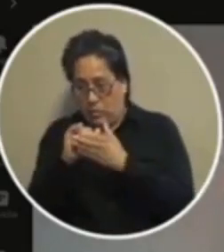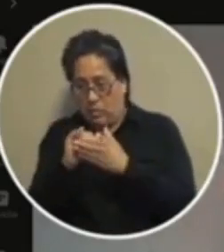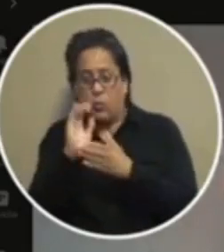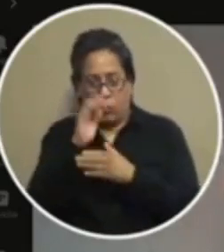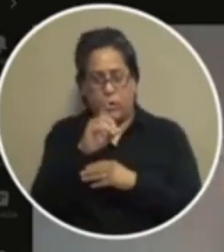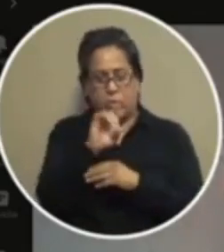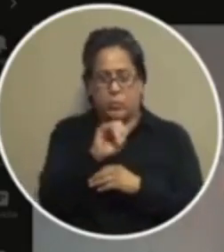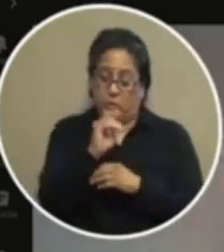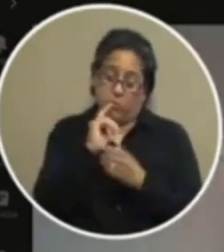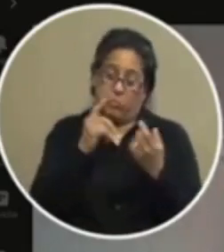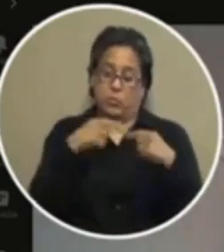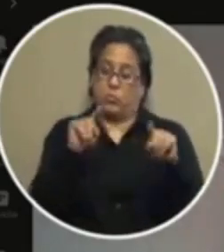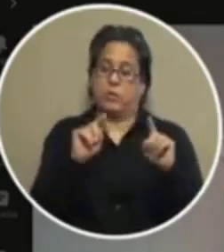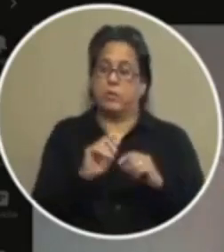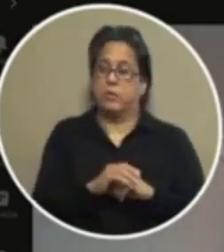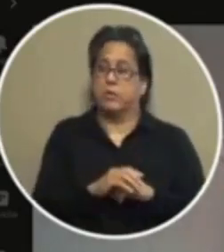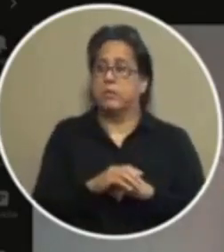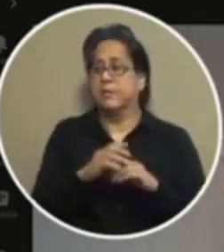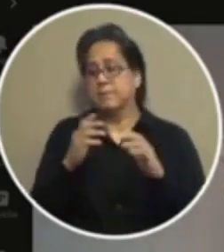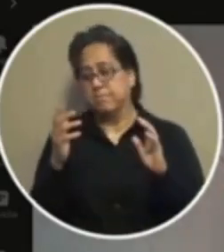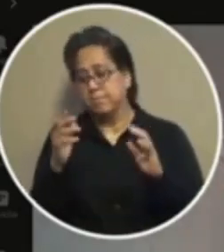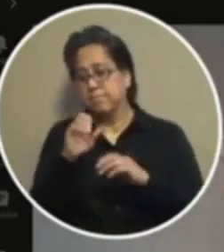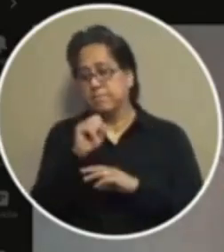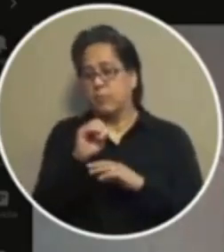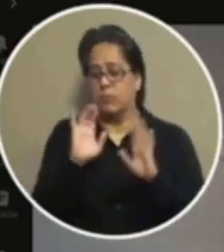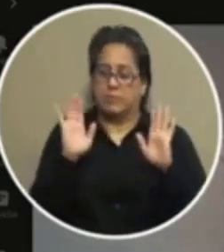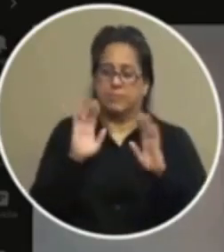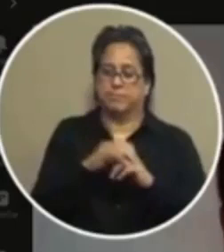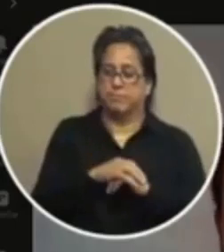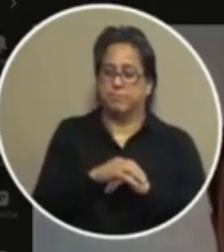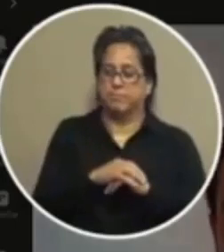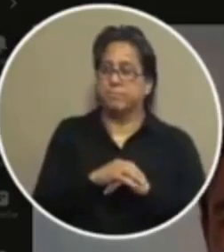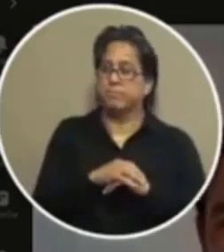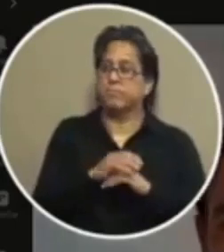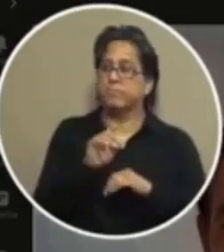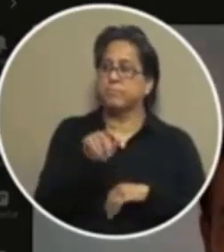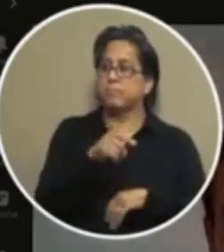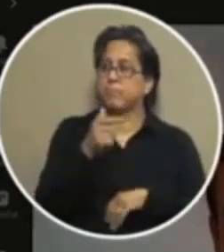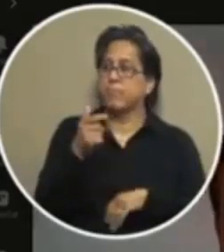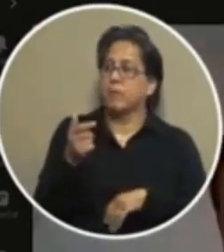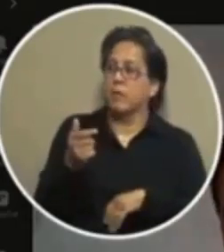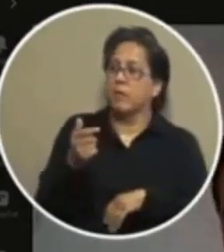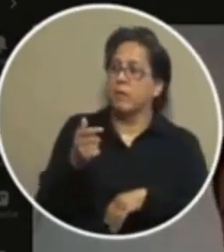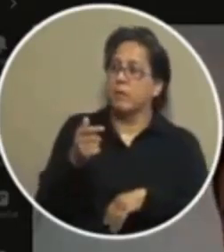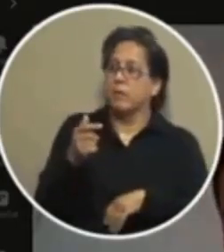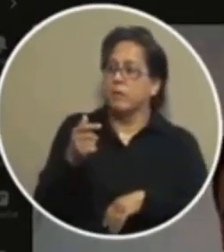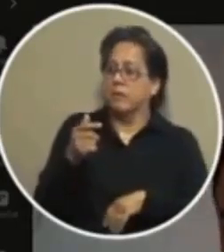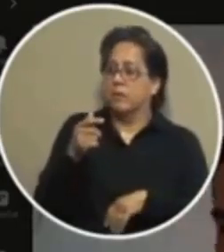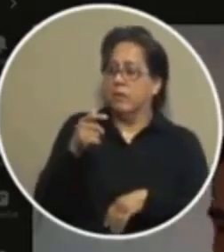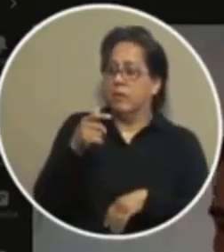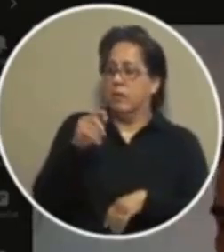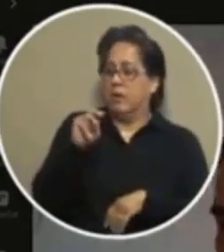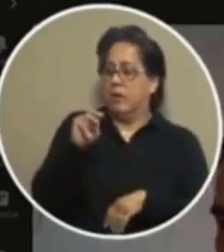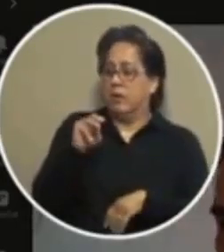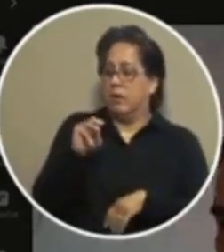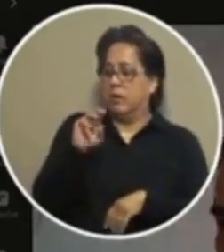and it'll it'll work uh so that's all i'll say on that uh speaker pro tem moody would like to say something